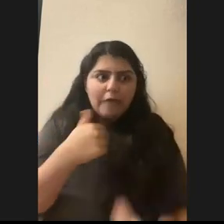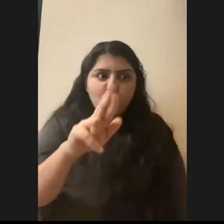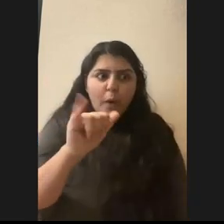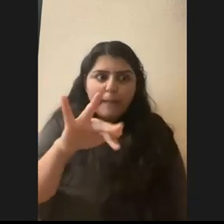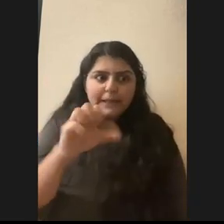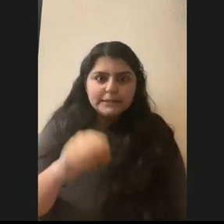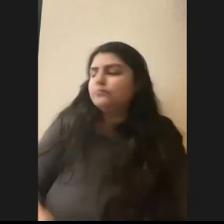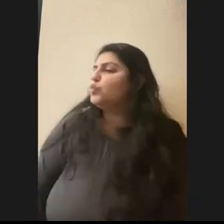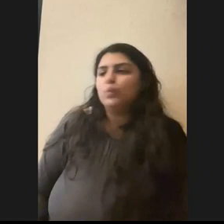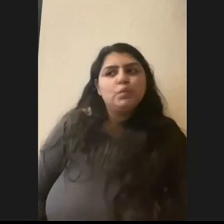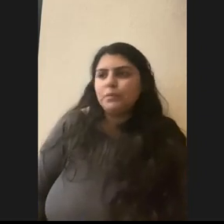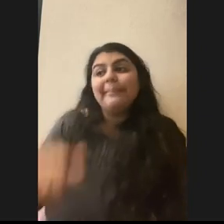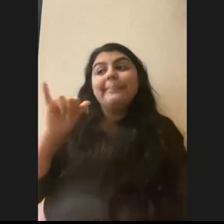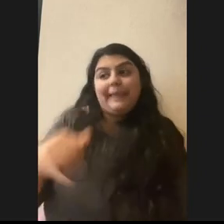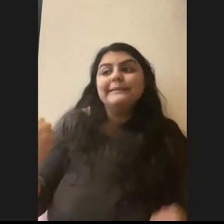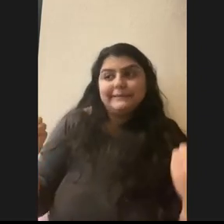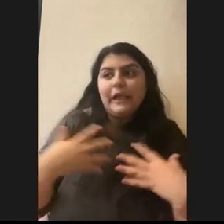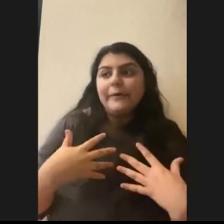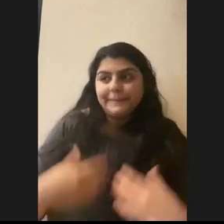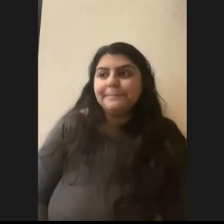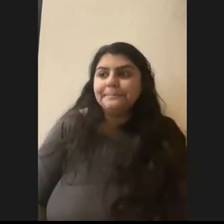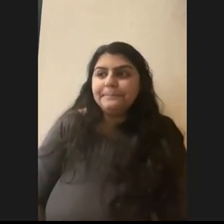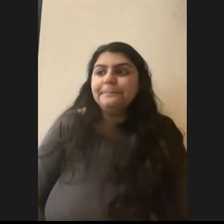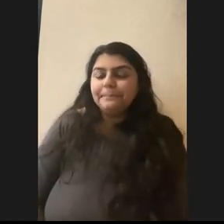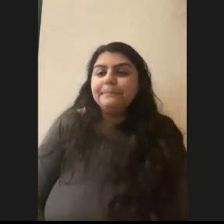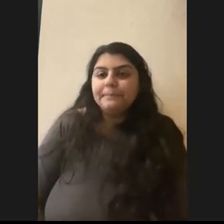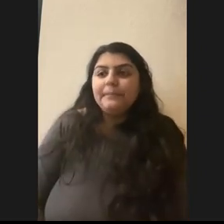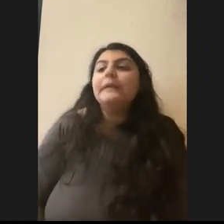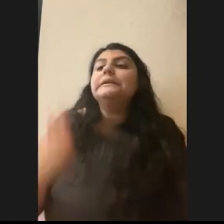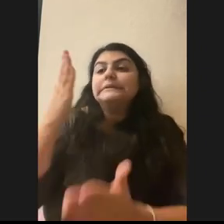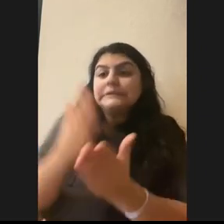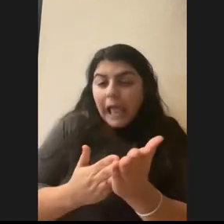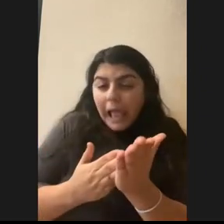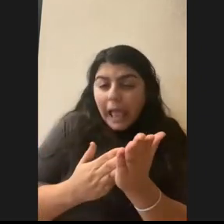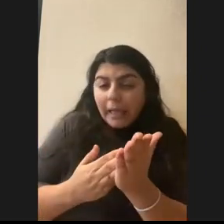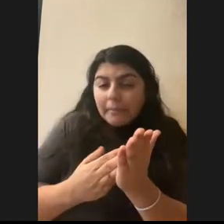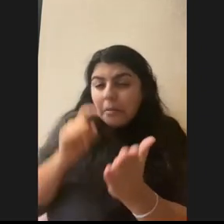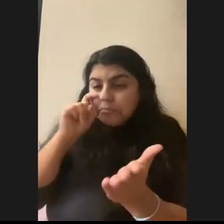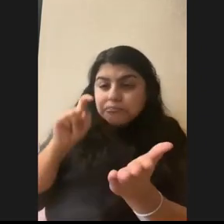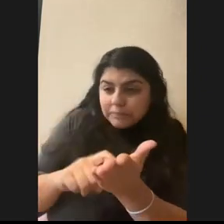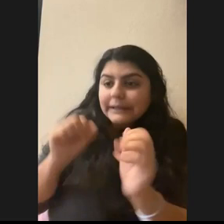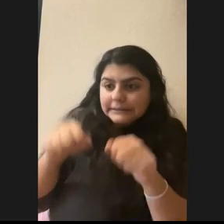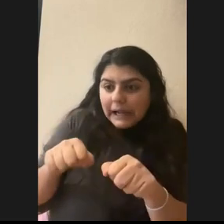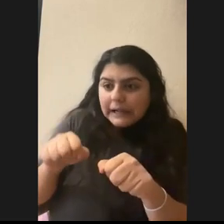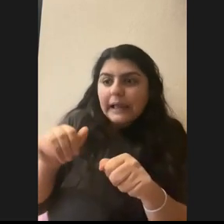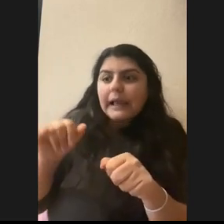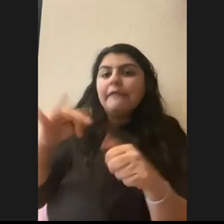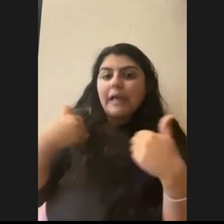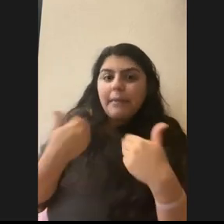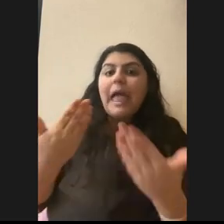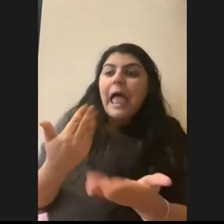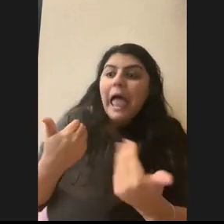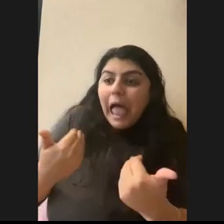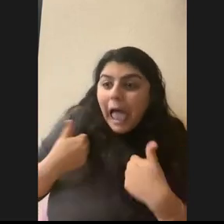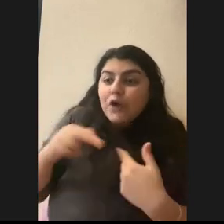No, that's the scary thing. So, um, there are some signs if an animal has it and it's had it for a while,